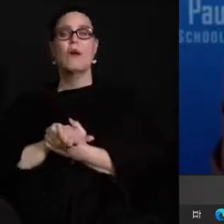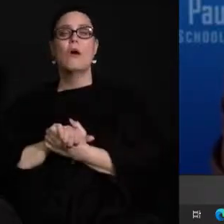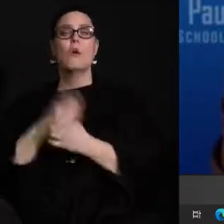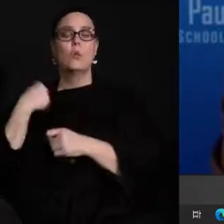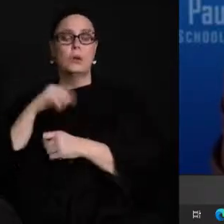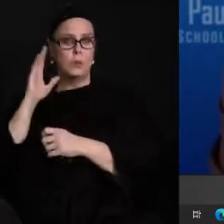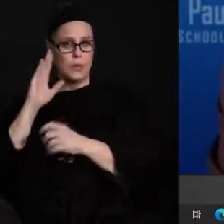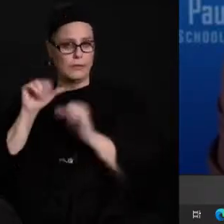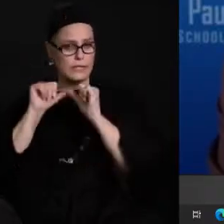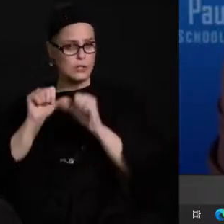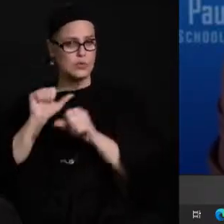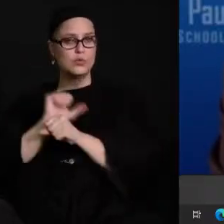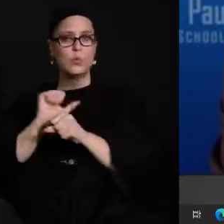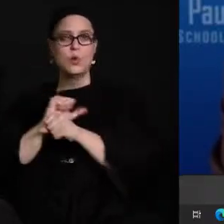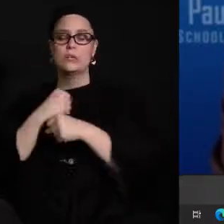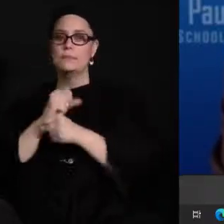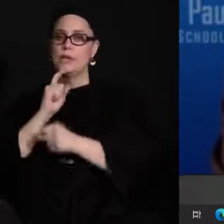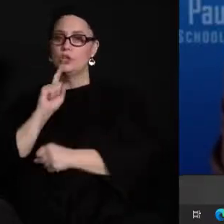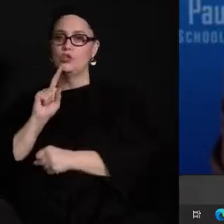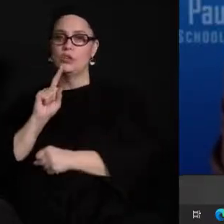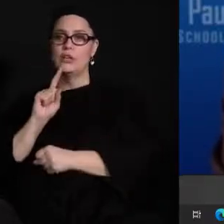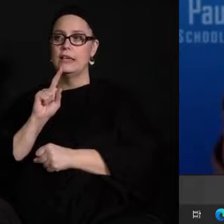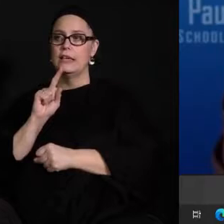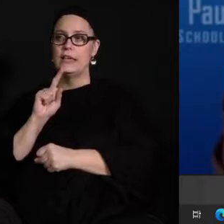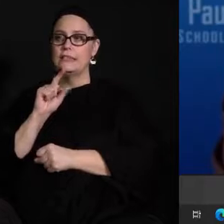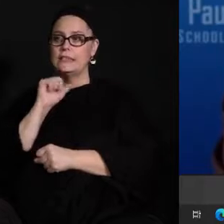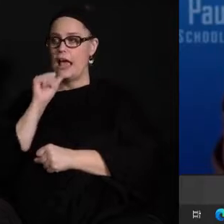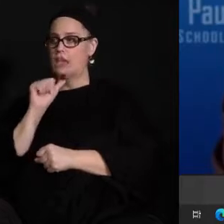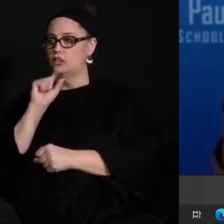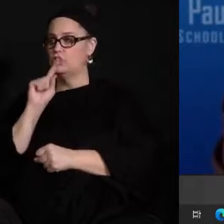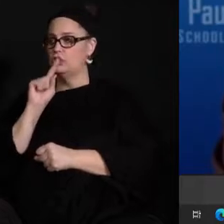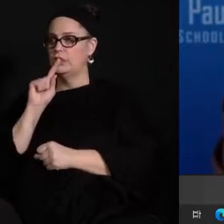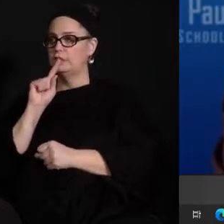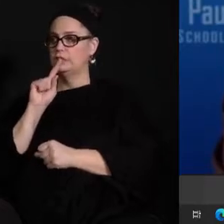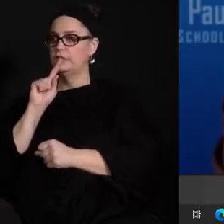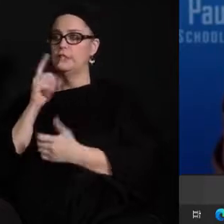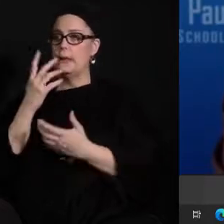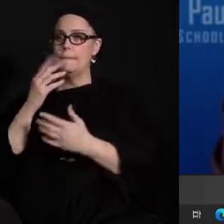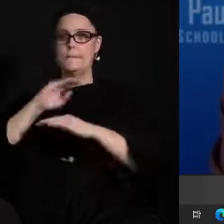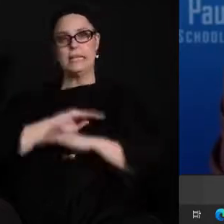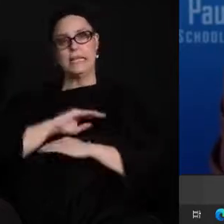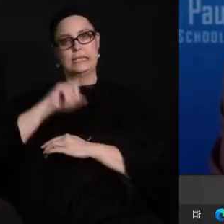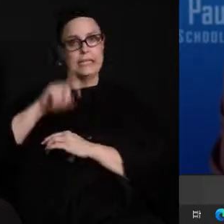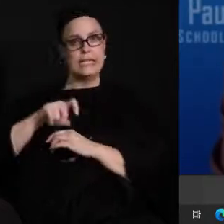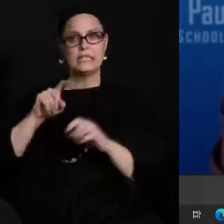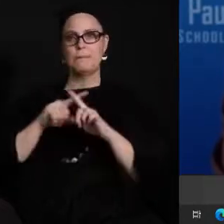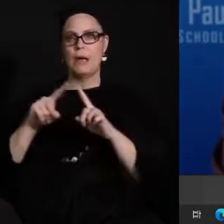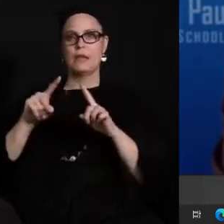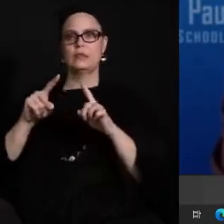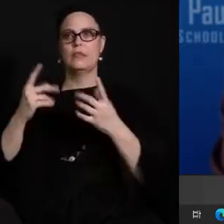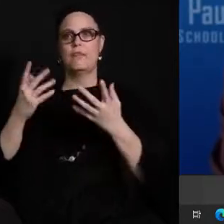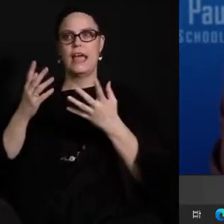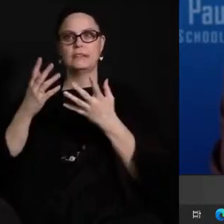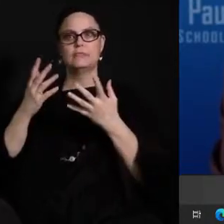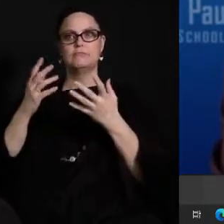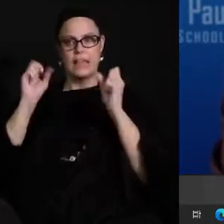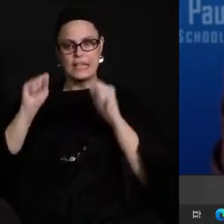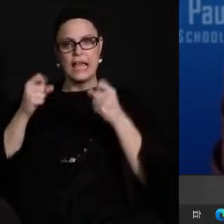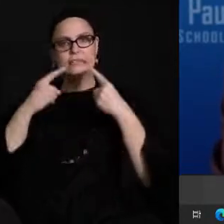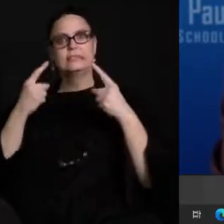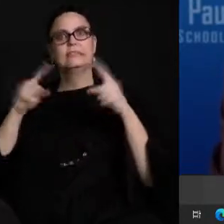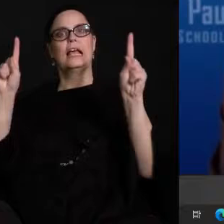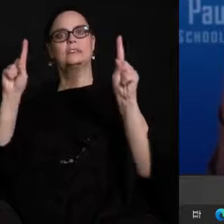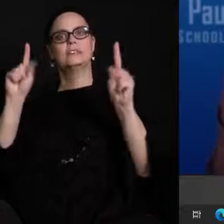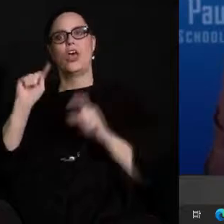to make sure that it isn't just meeting the students needs that our students are able to thrive and find that they can be successful in whatever